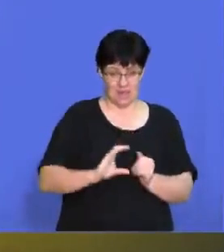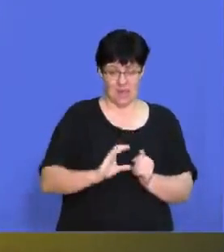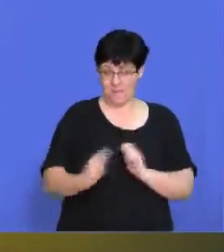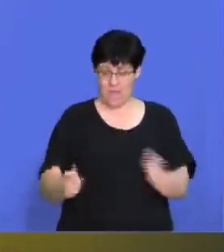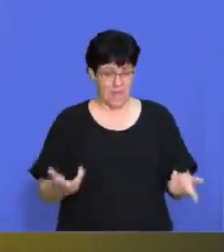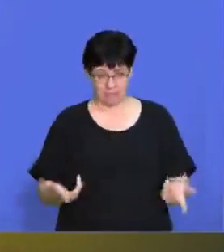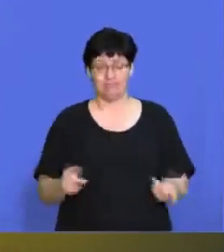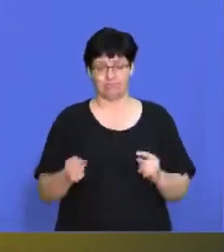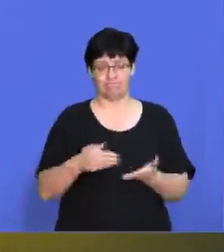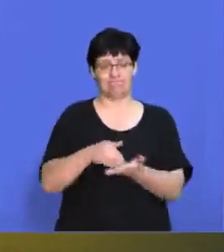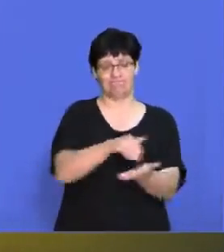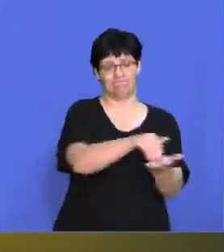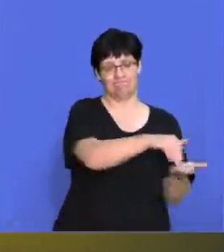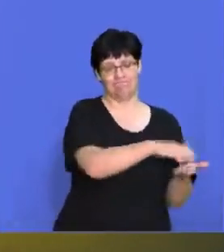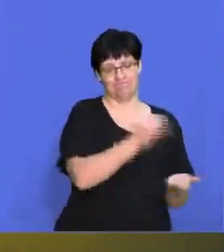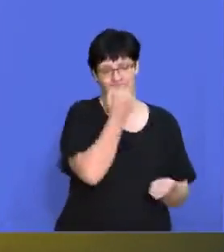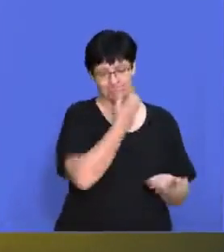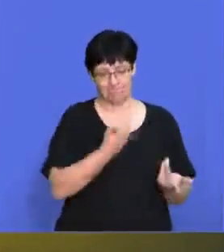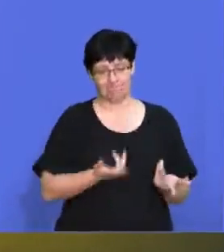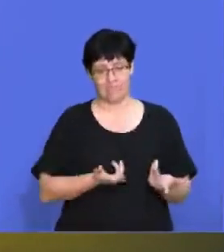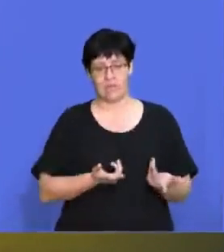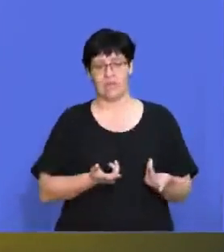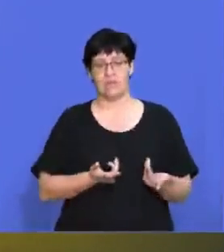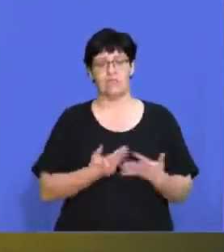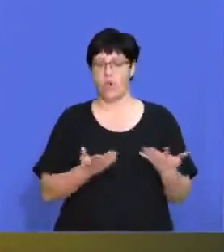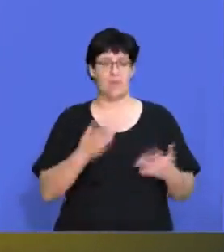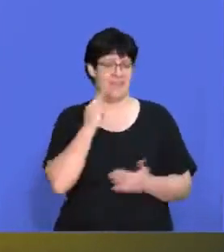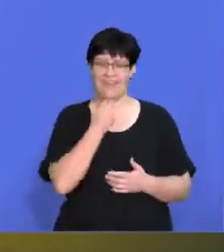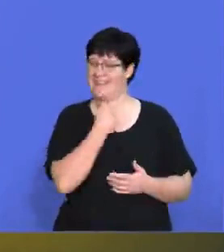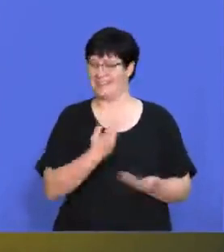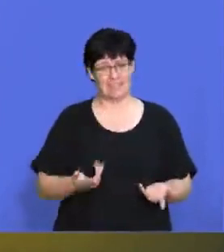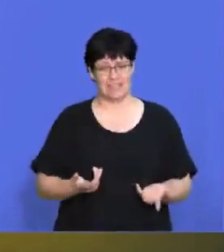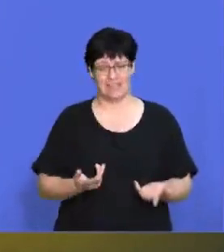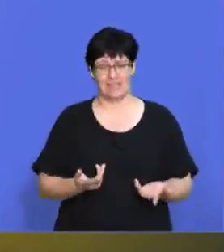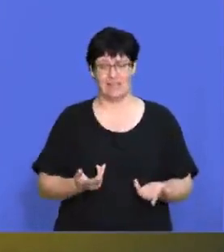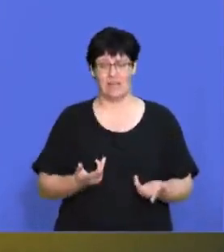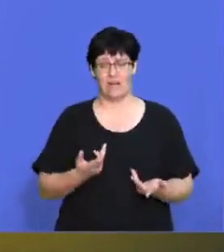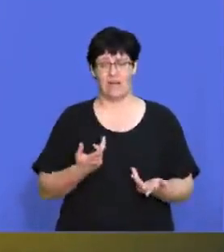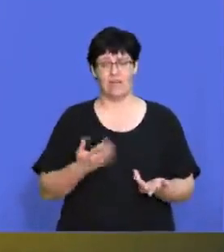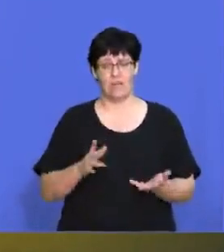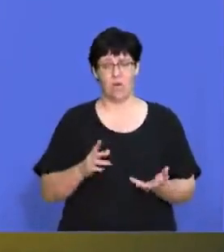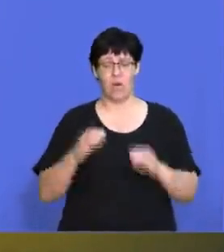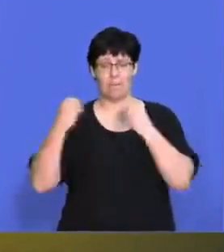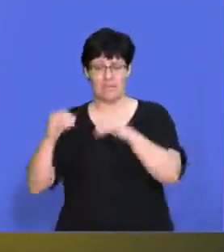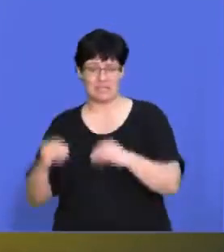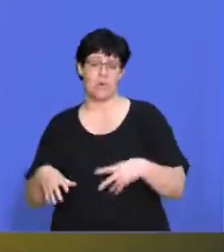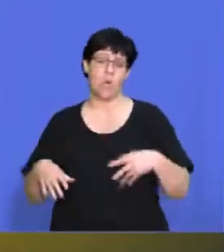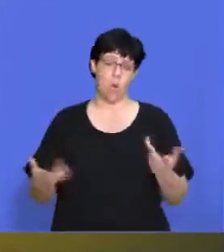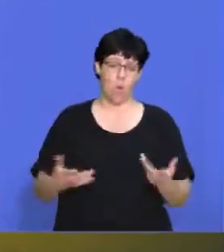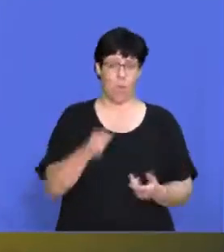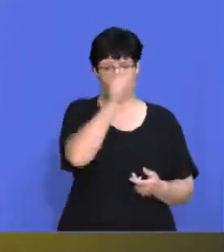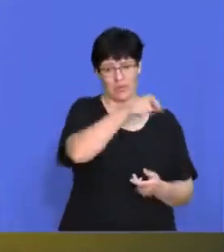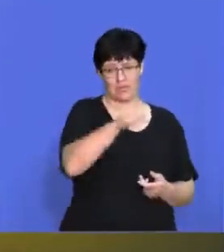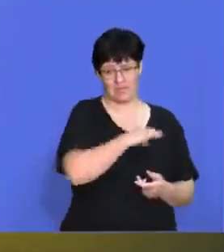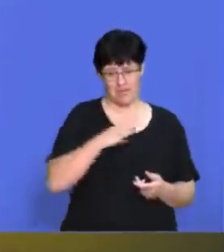they will retrench people. It's not a very nice thing to go through for either the company or the